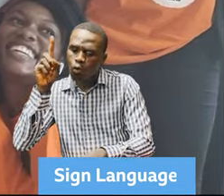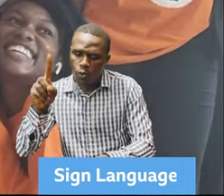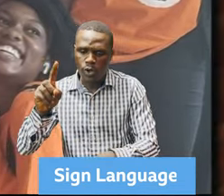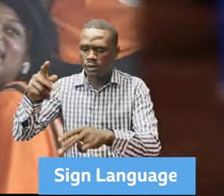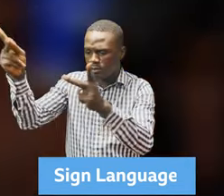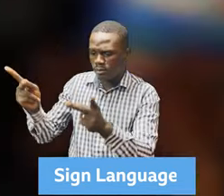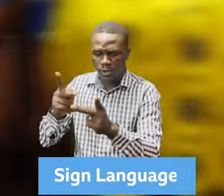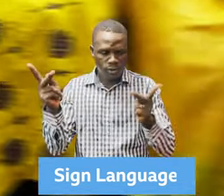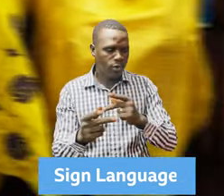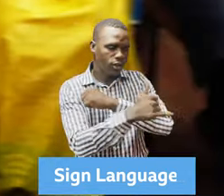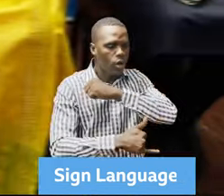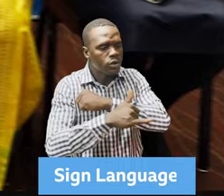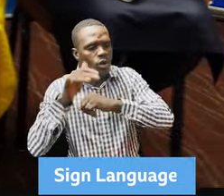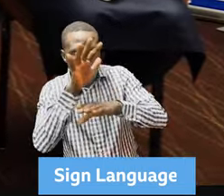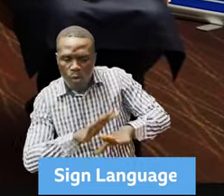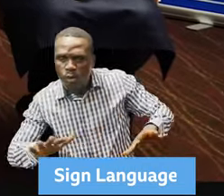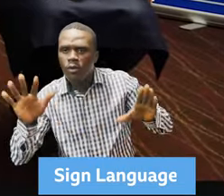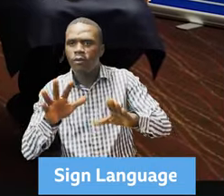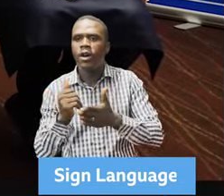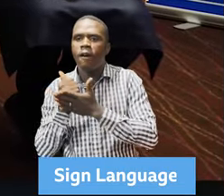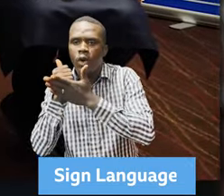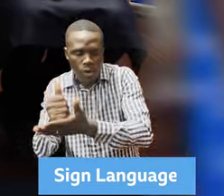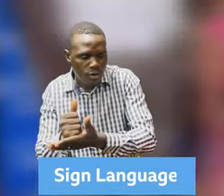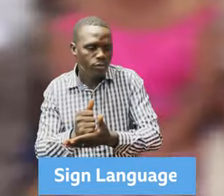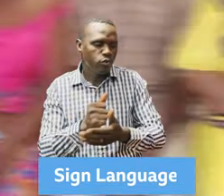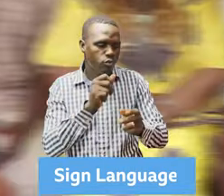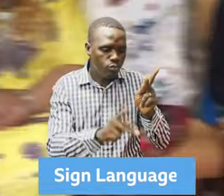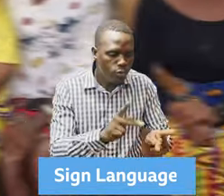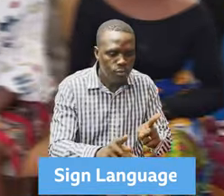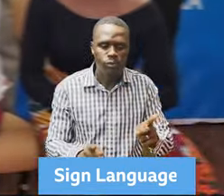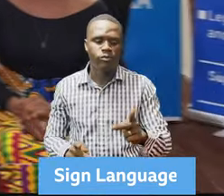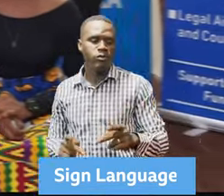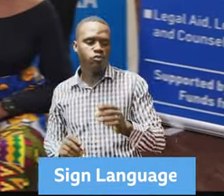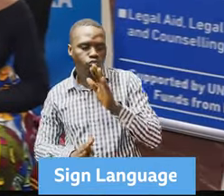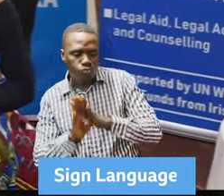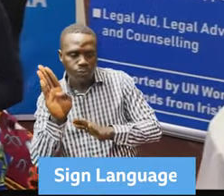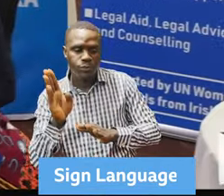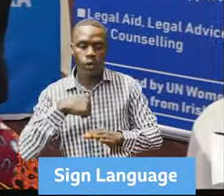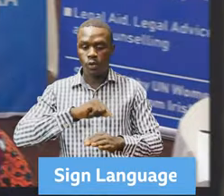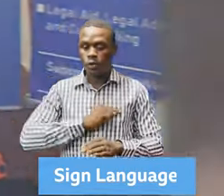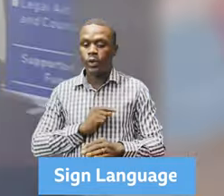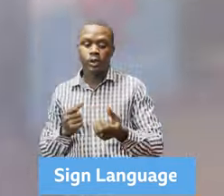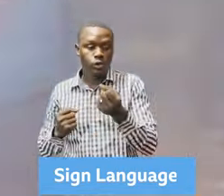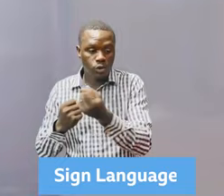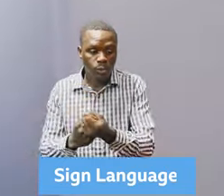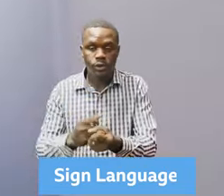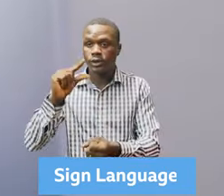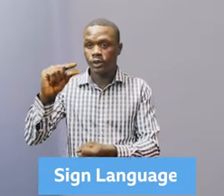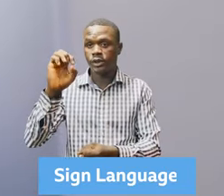and the improvement of the normative framework. We supported then the gender bill to be